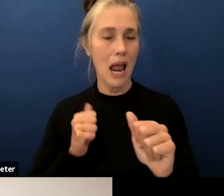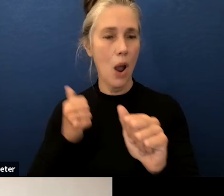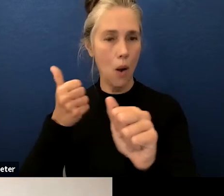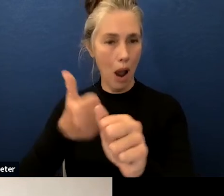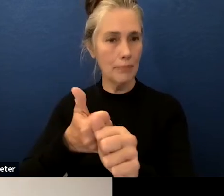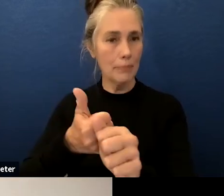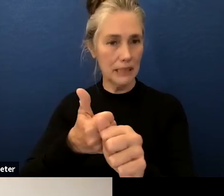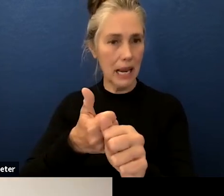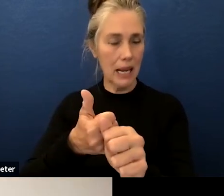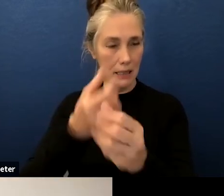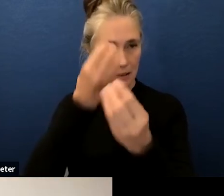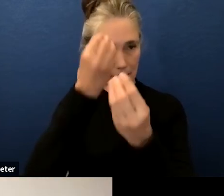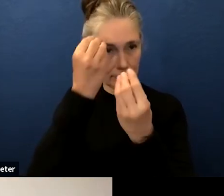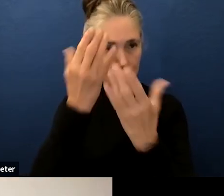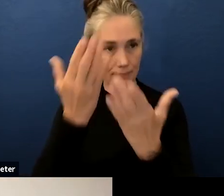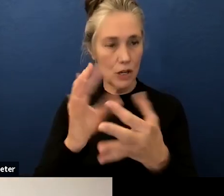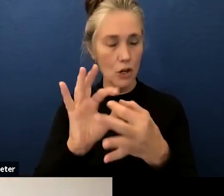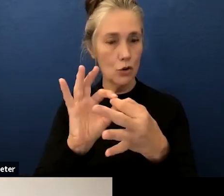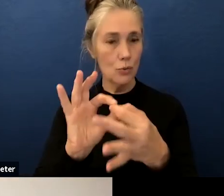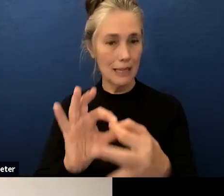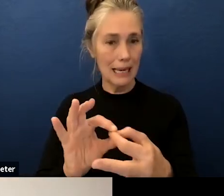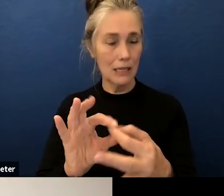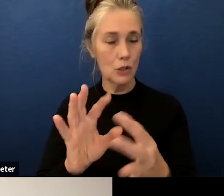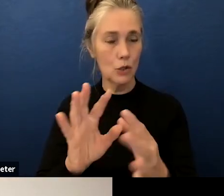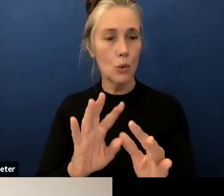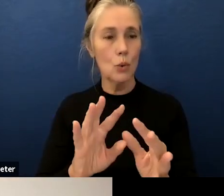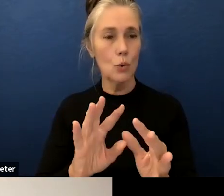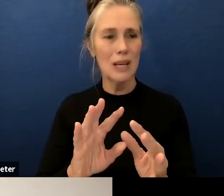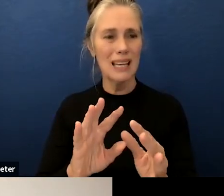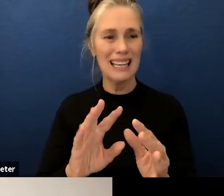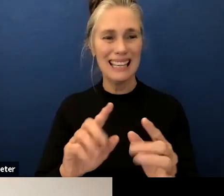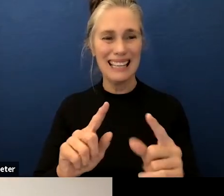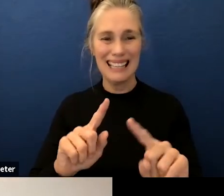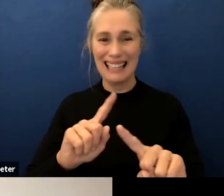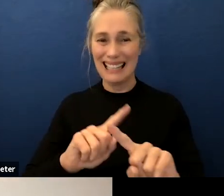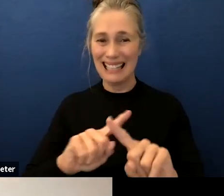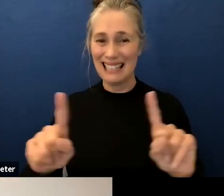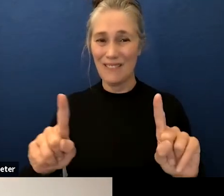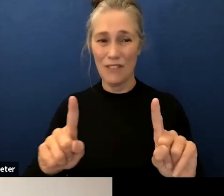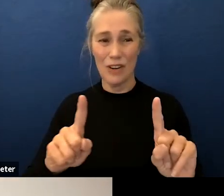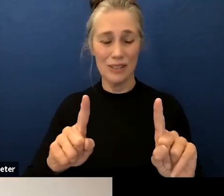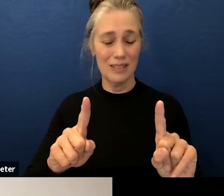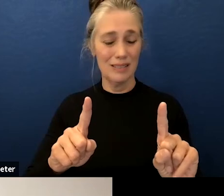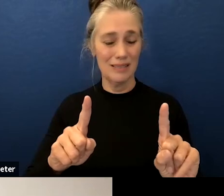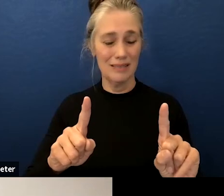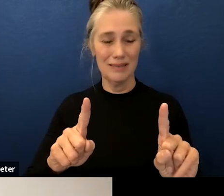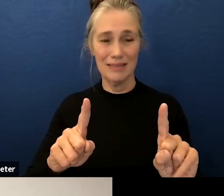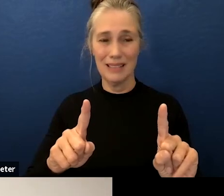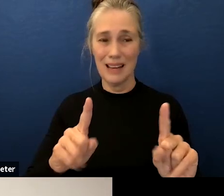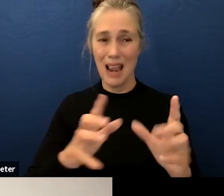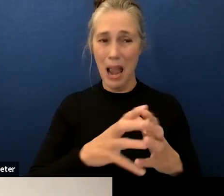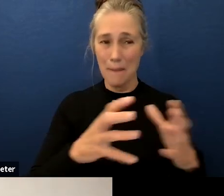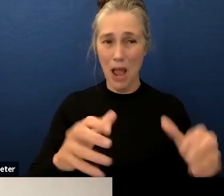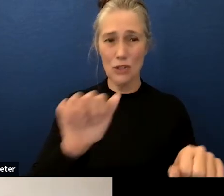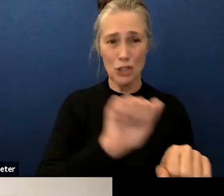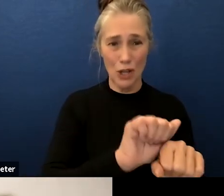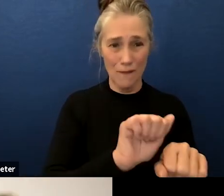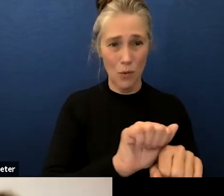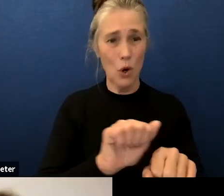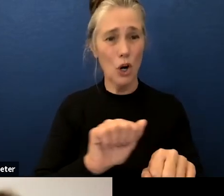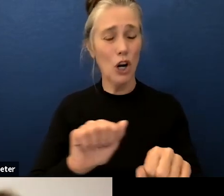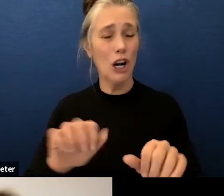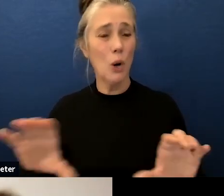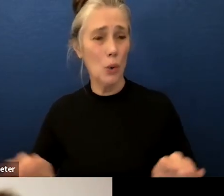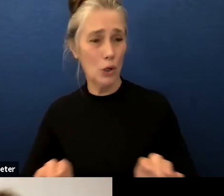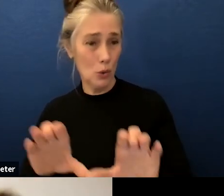the significant disproportionality work that we have been doing and illustrate that